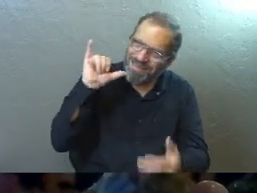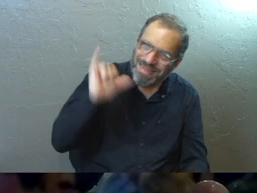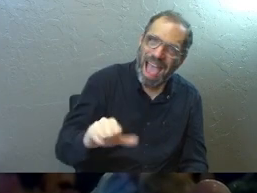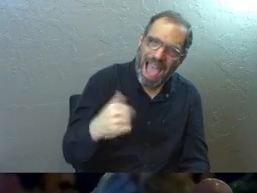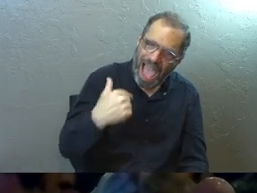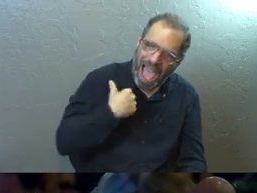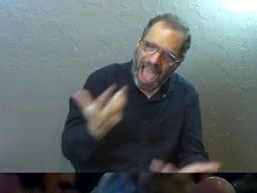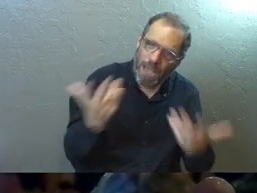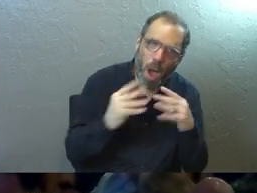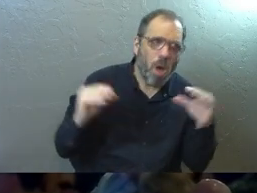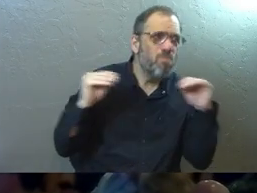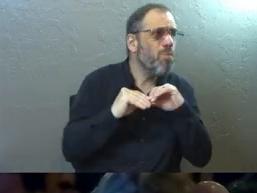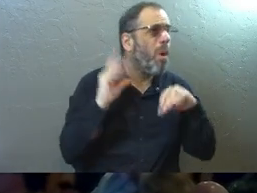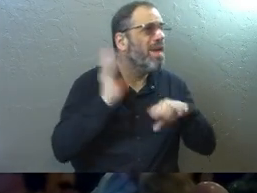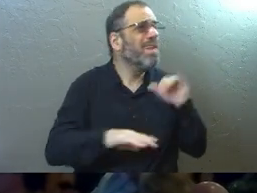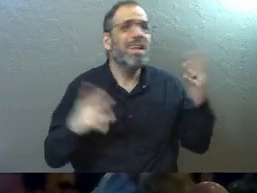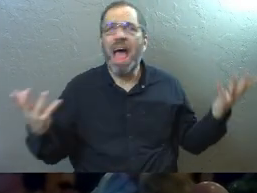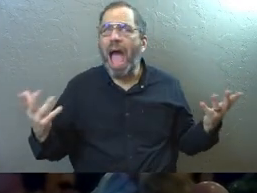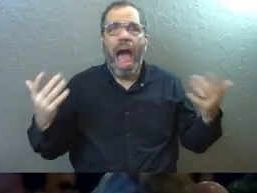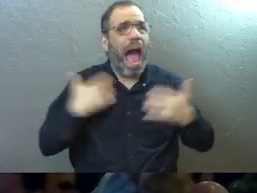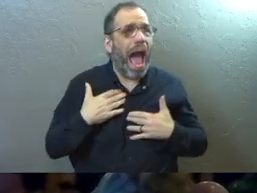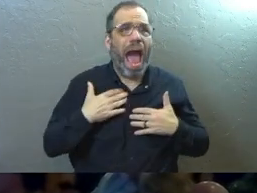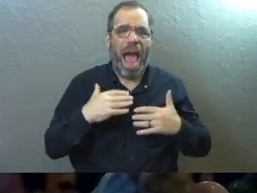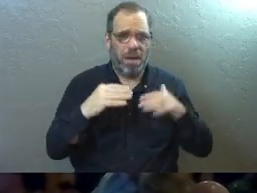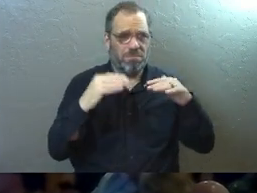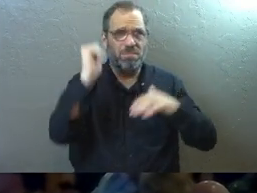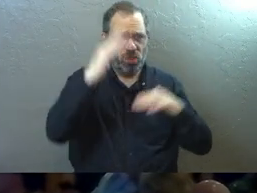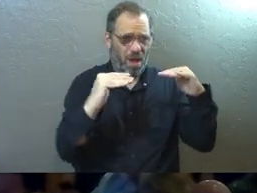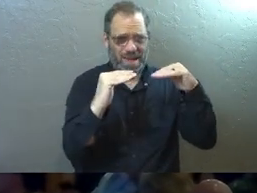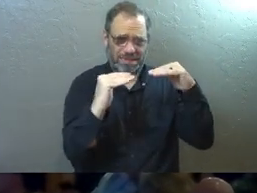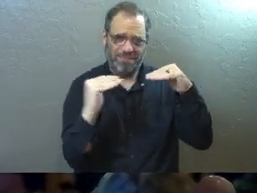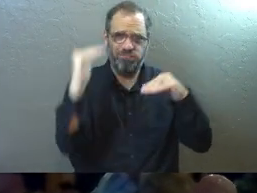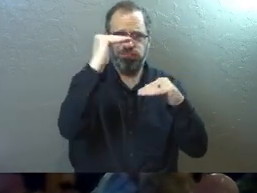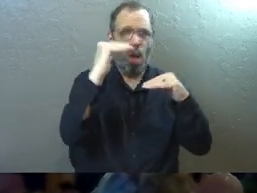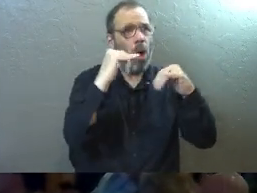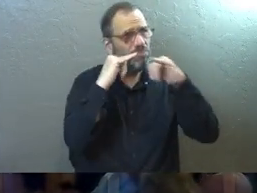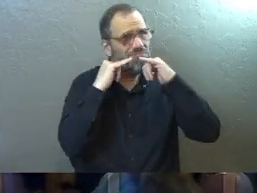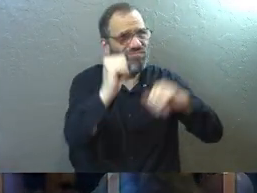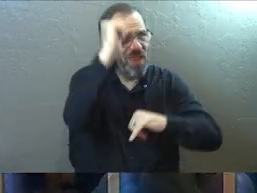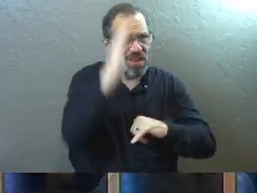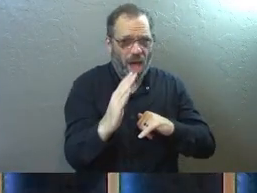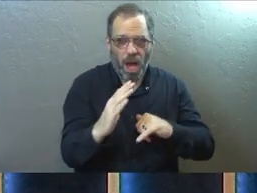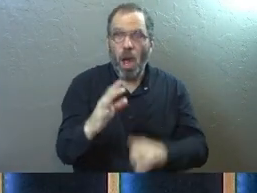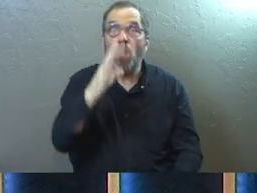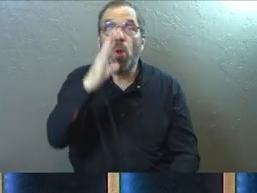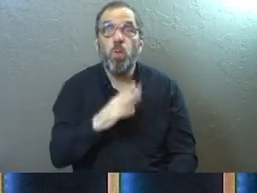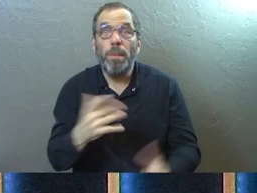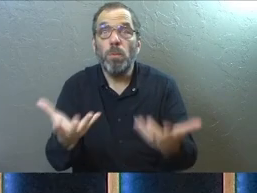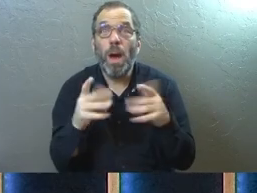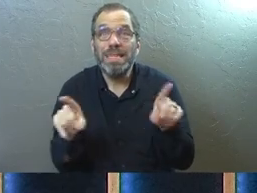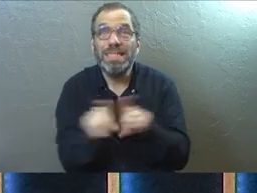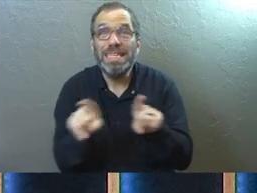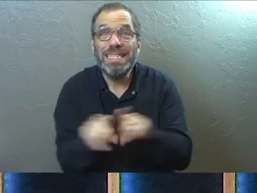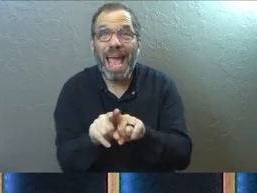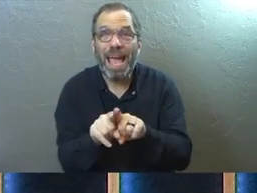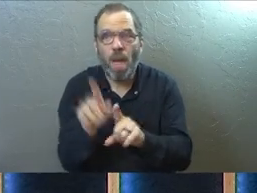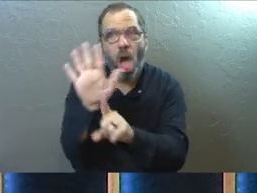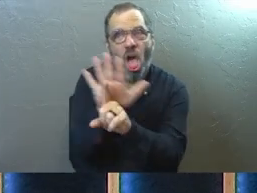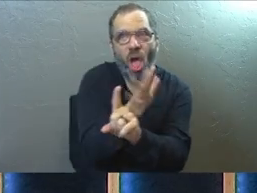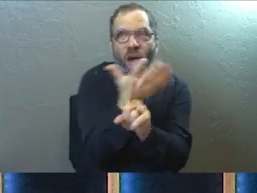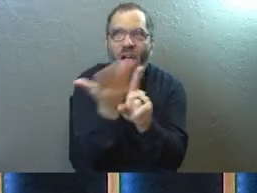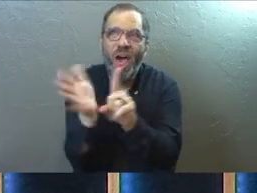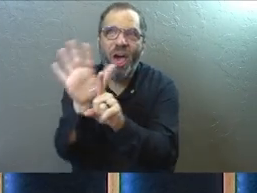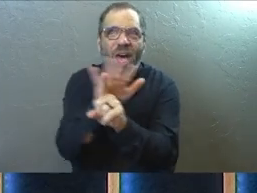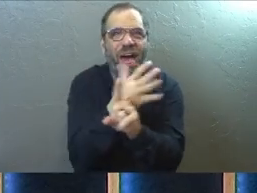thing that I wanted more than anything else was to be above God, to be like God. She must want the same thing. And he entices